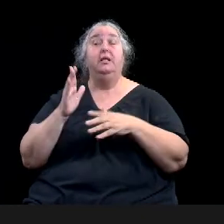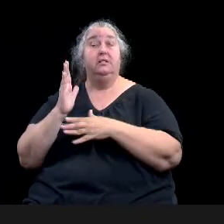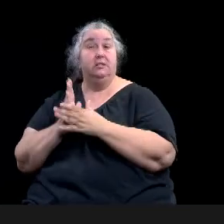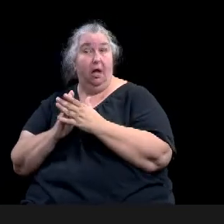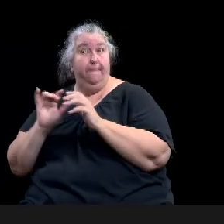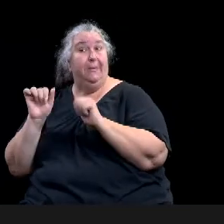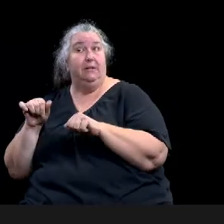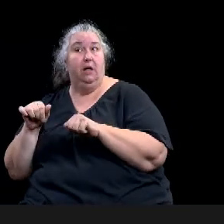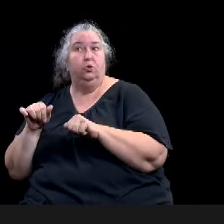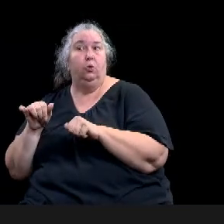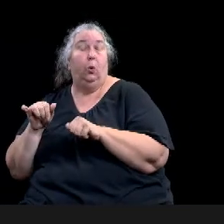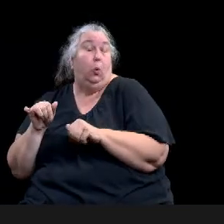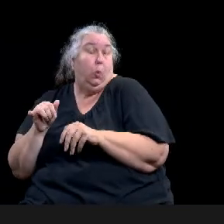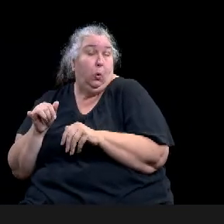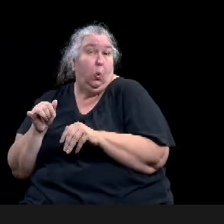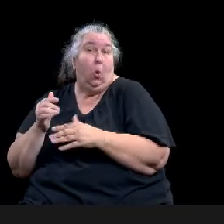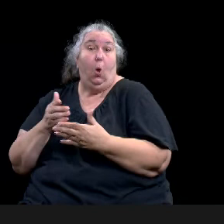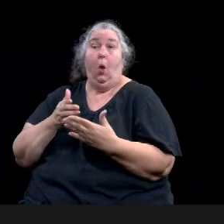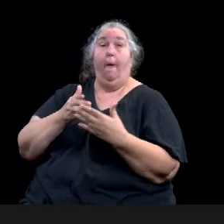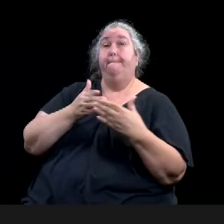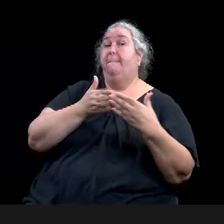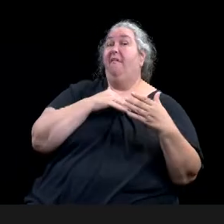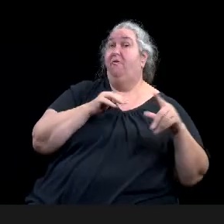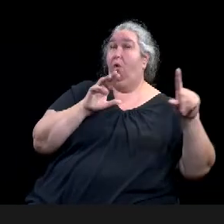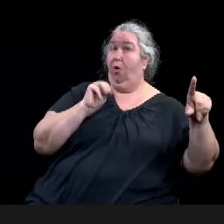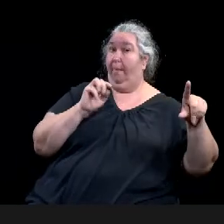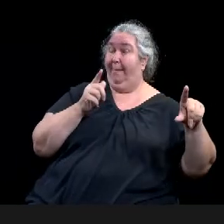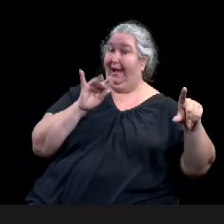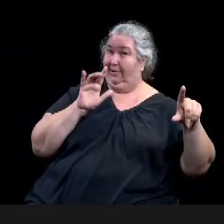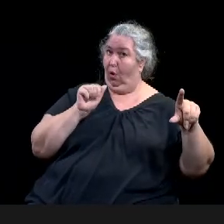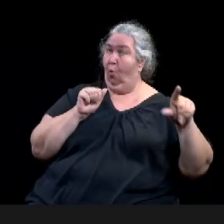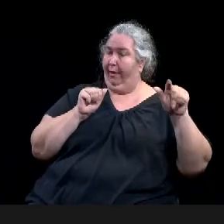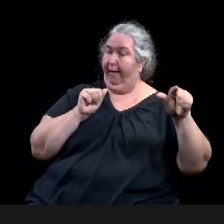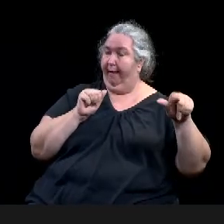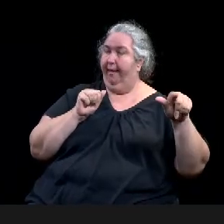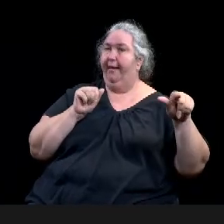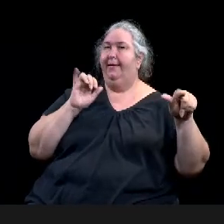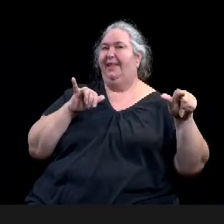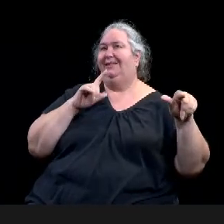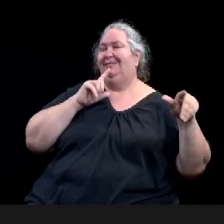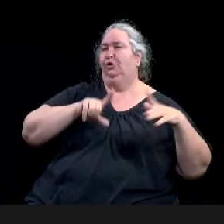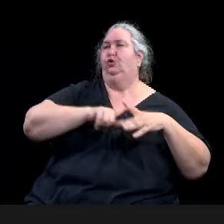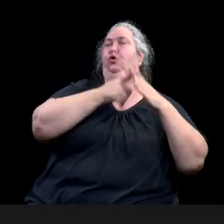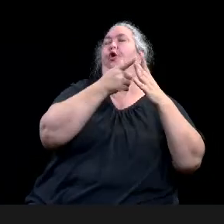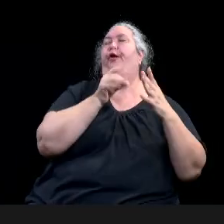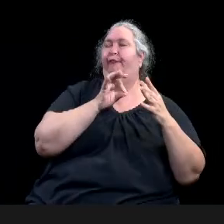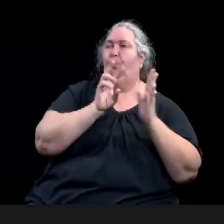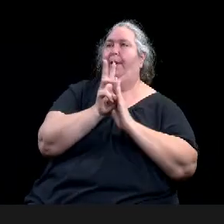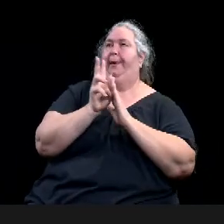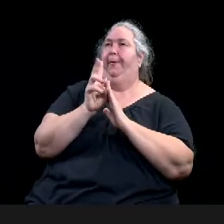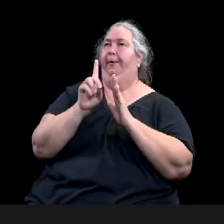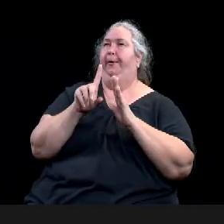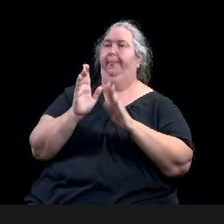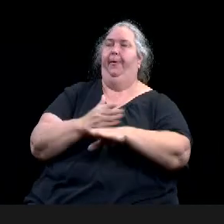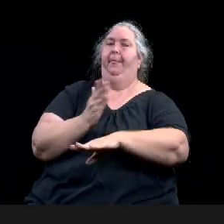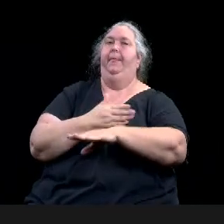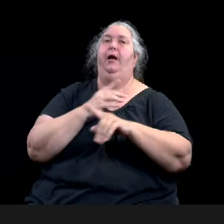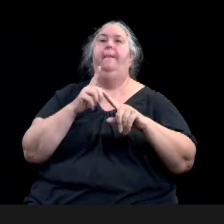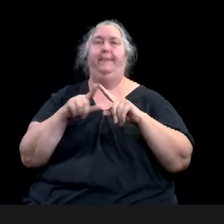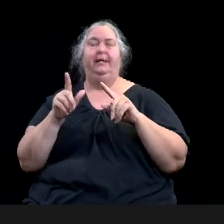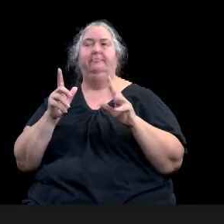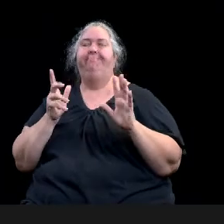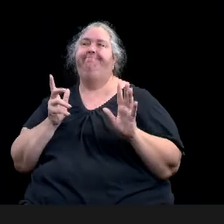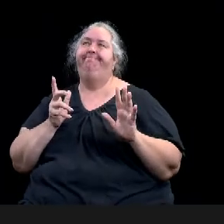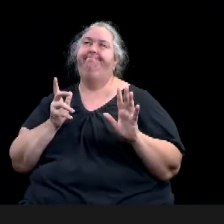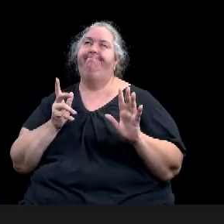gate attendance was sold. It was really declining and it was in a slow decline at a rate of one and a half percent a year, uh,